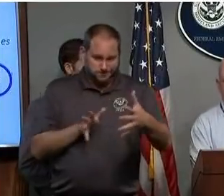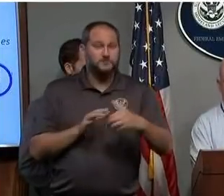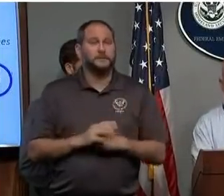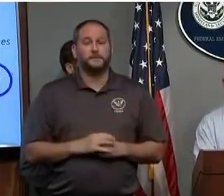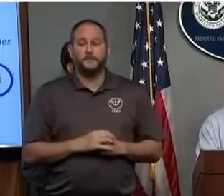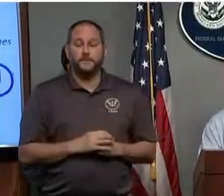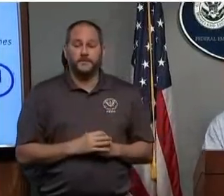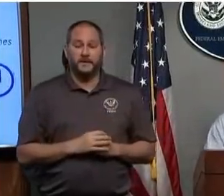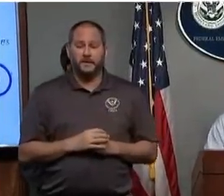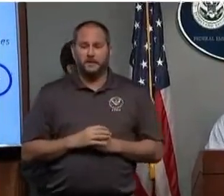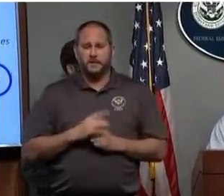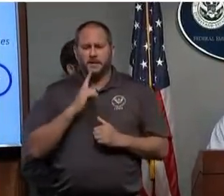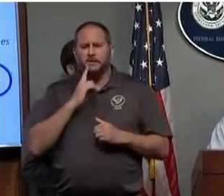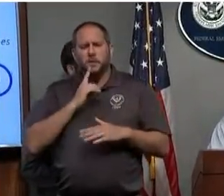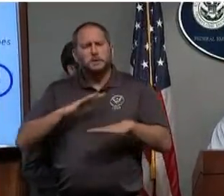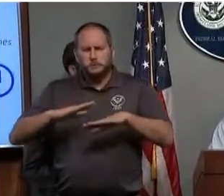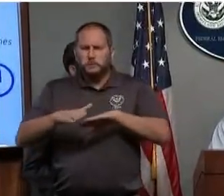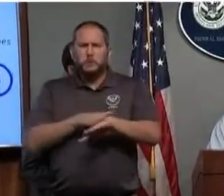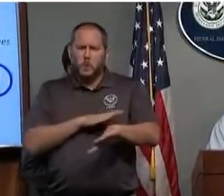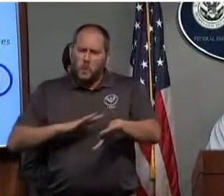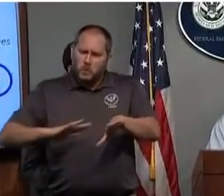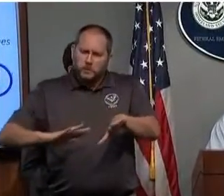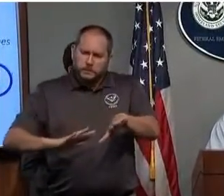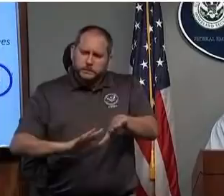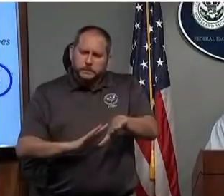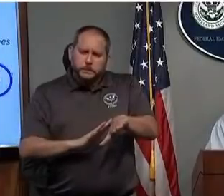at 6 miles an hour out of the west.